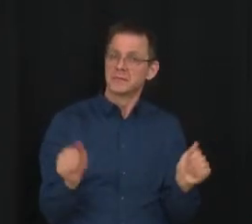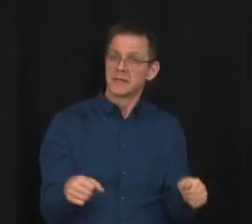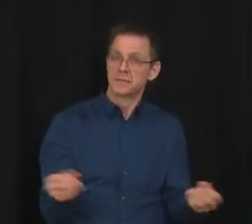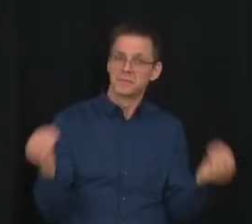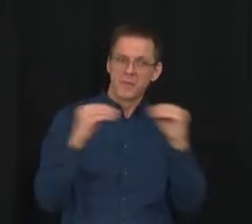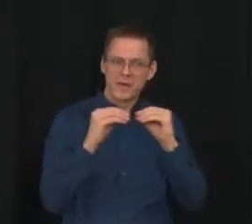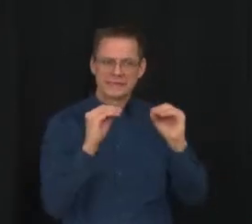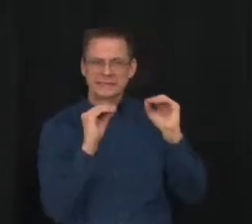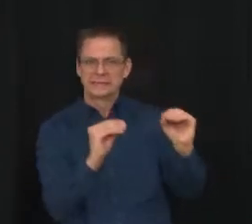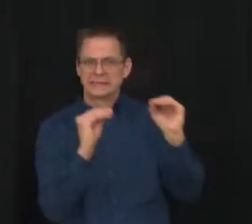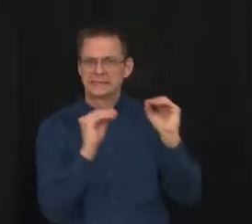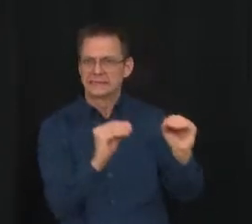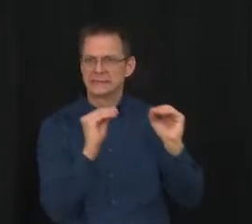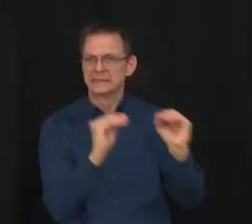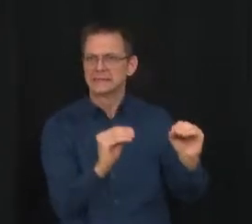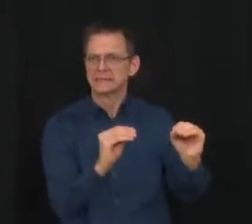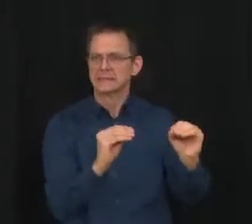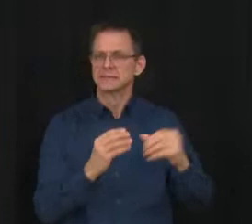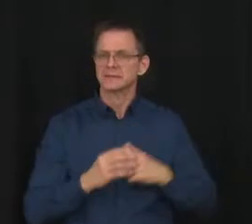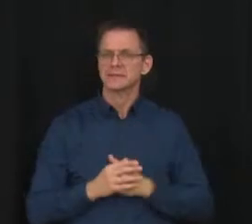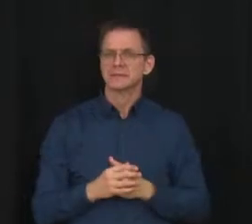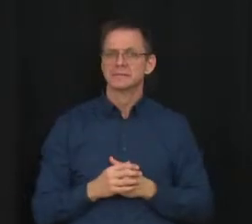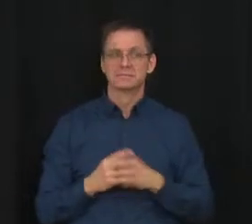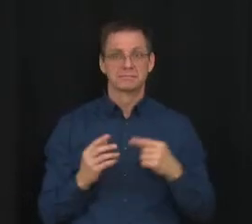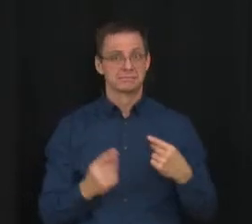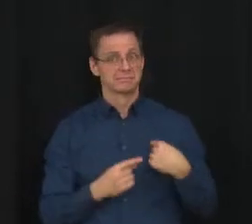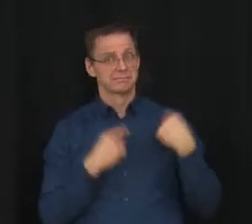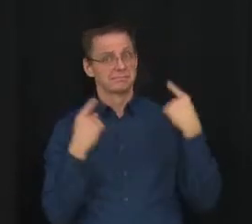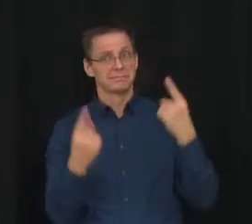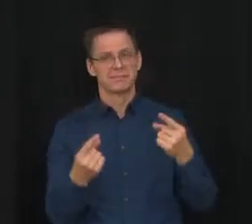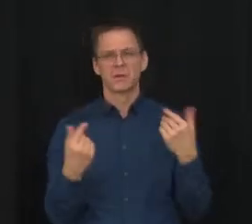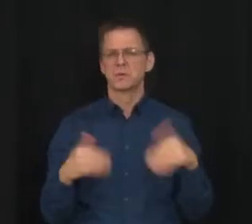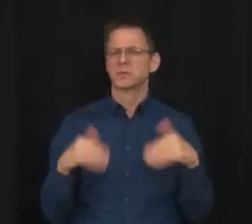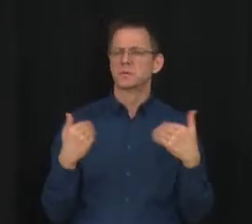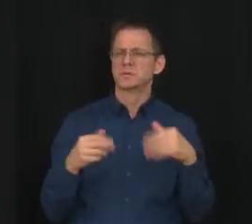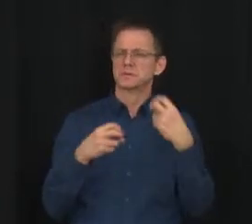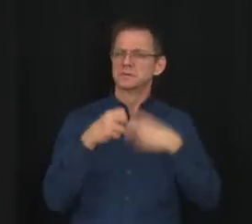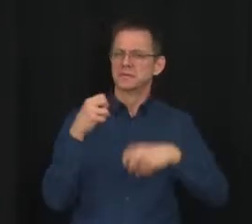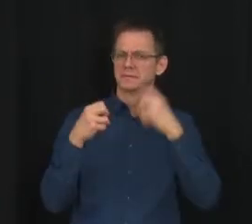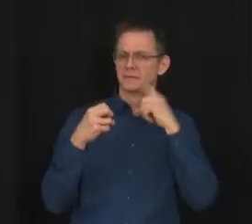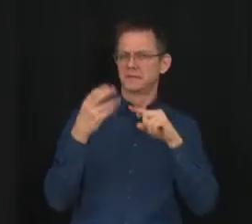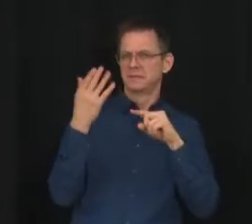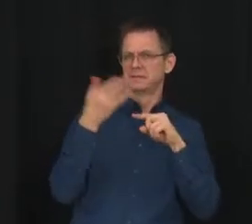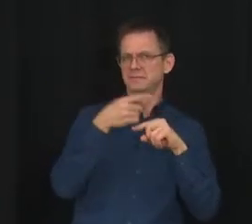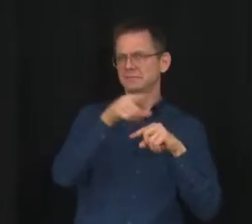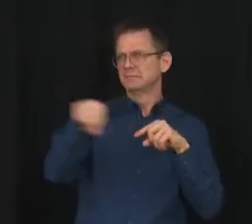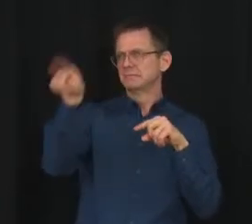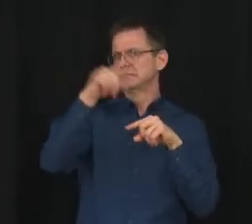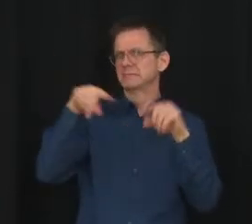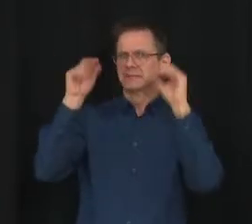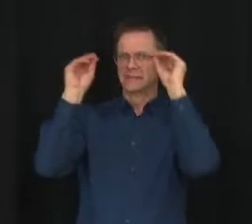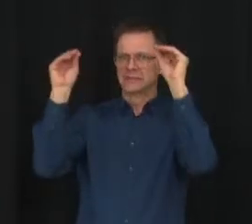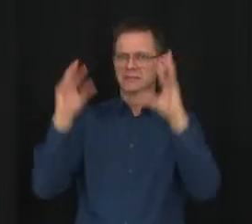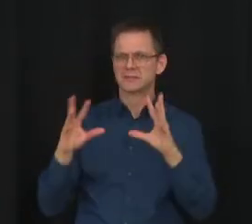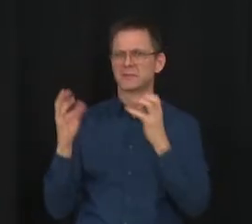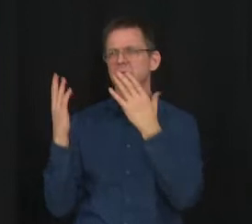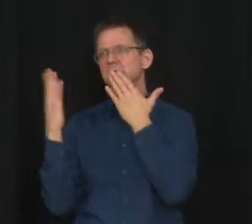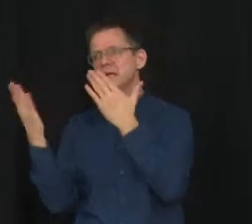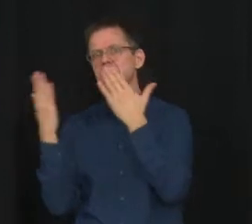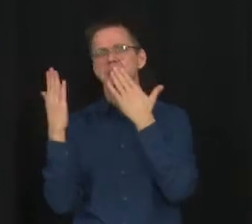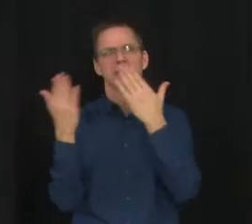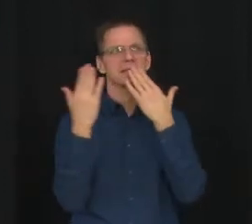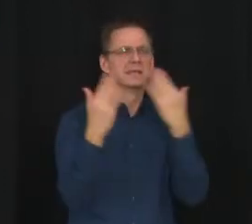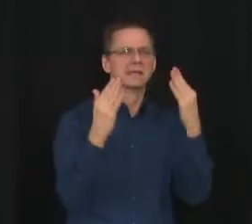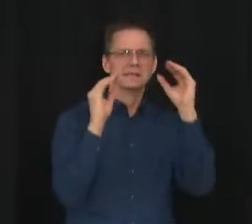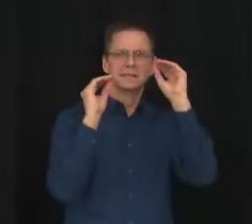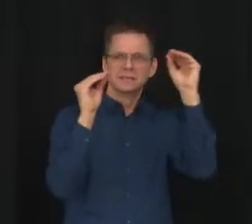have been doing an amazing job under very difficult circumstances. So, I want to, again, thank our teachers and our teaching community for all of the